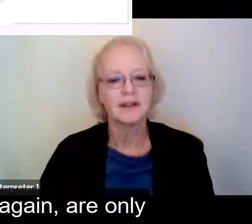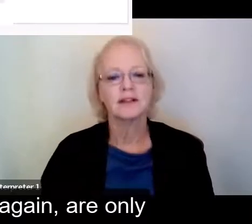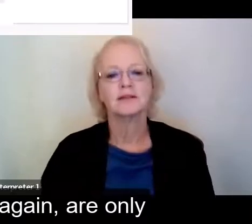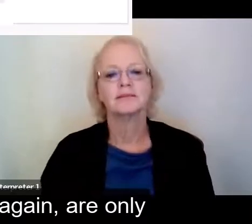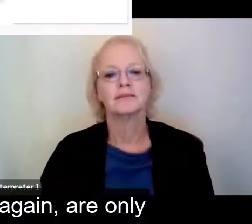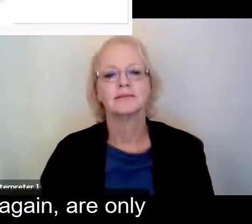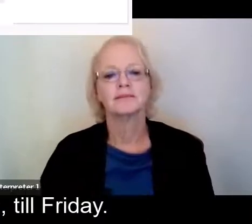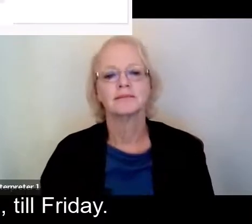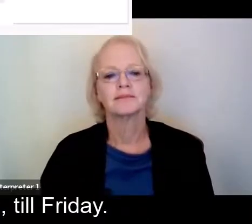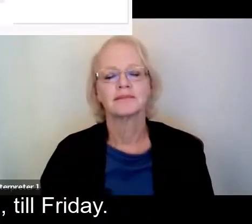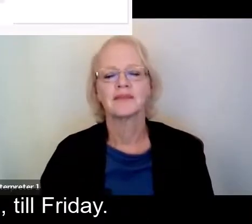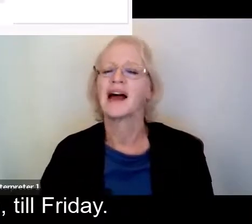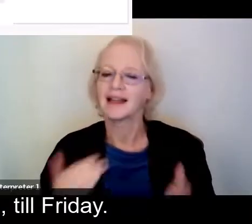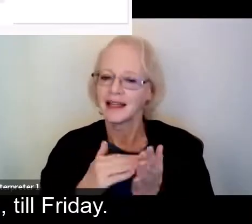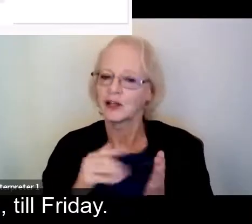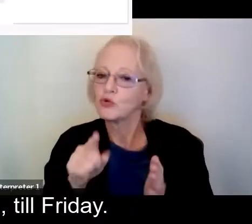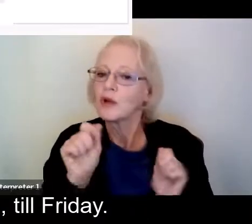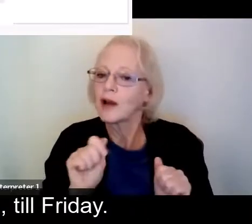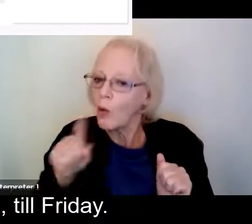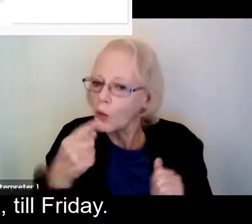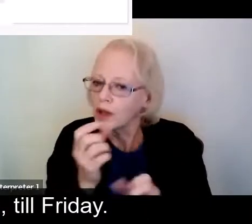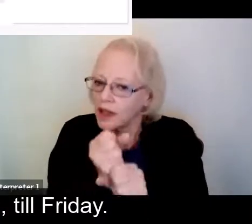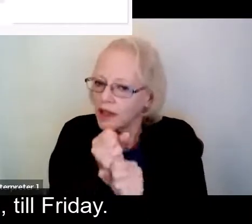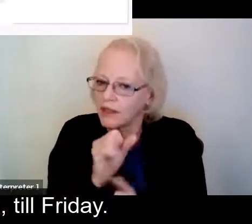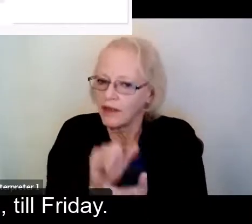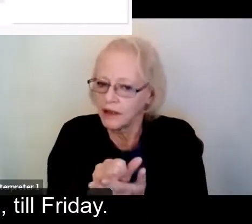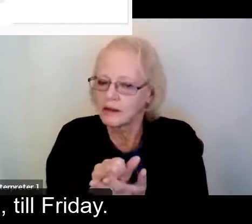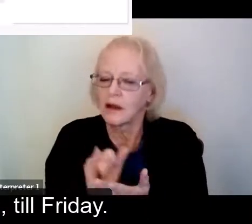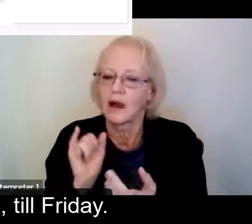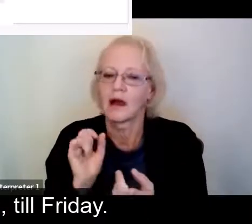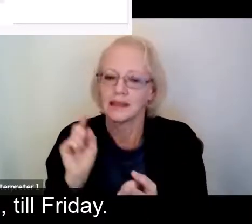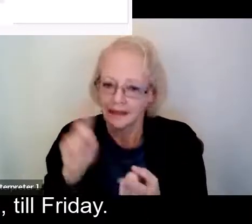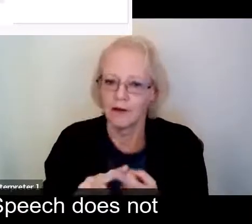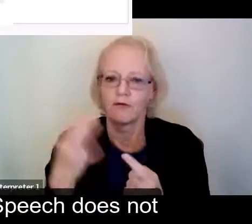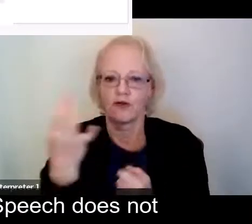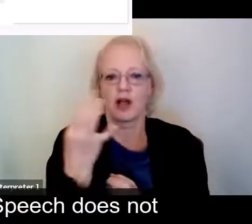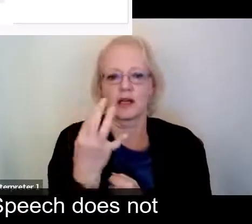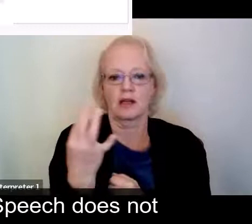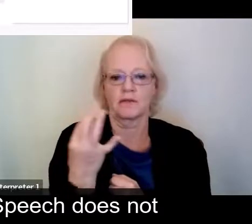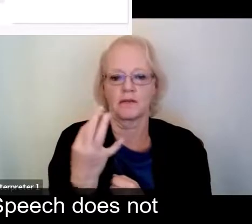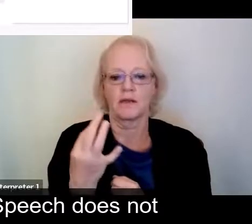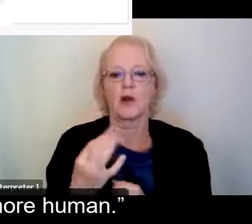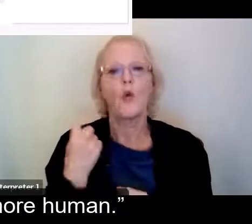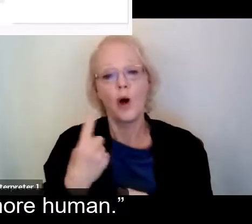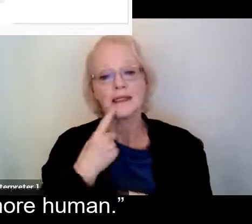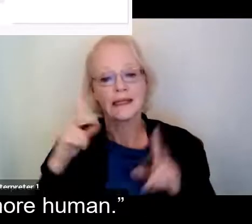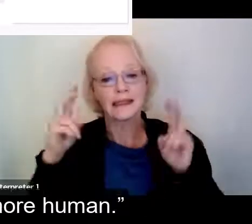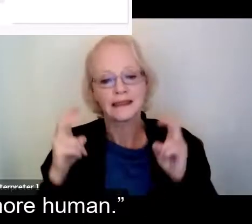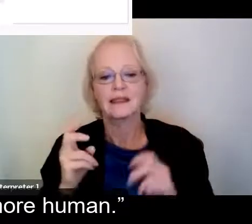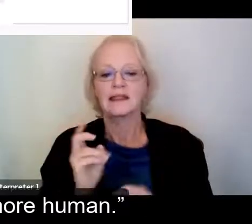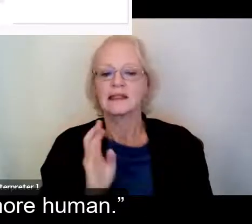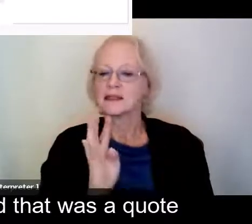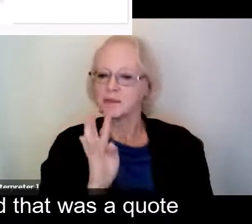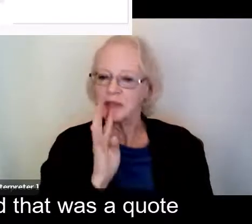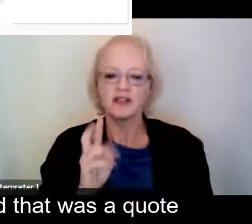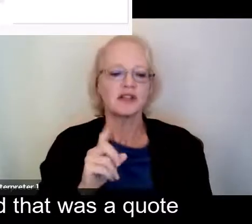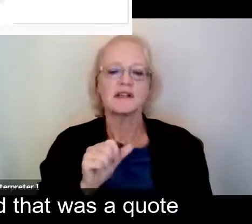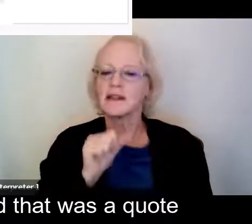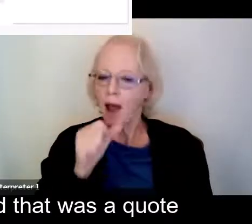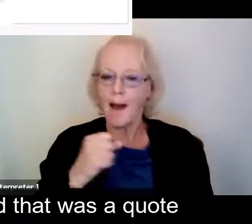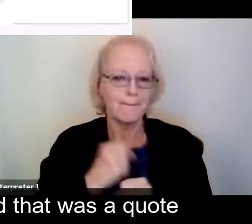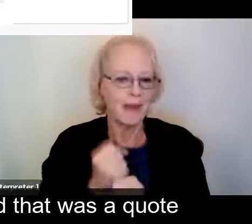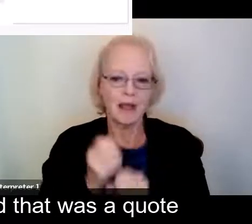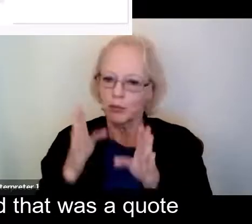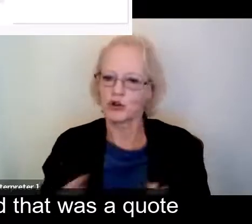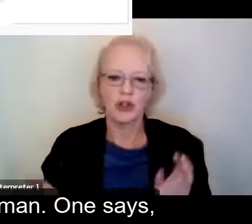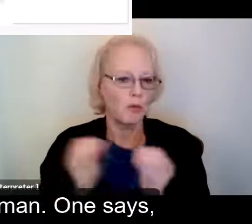those, again, are only available until Friday. One of them says, speech does not make someone more human. One of them says,